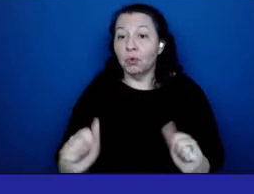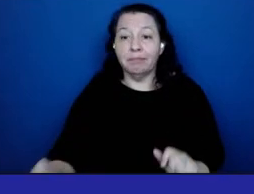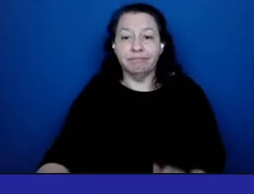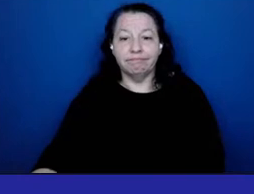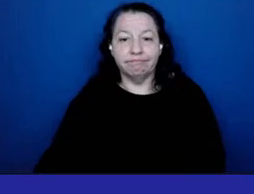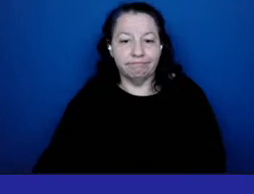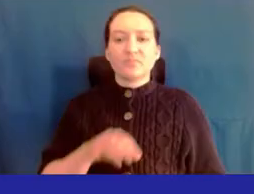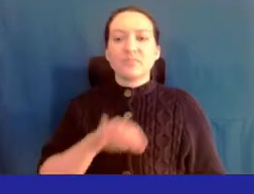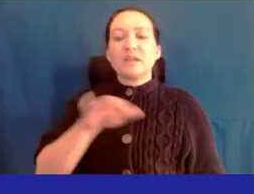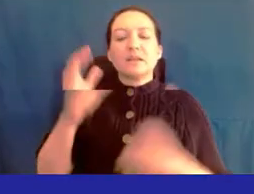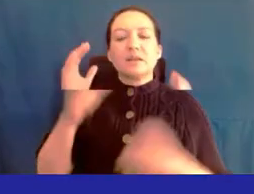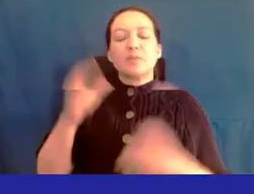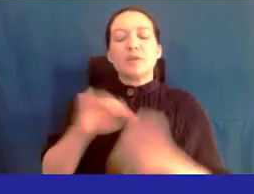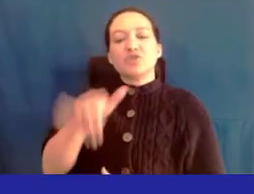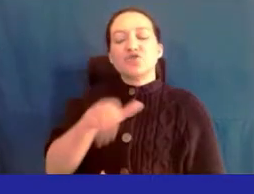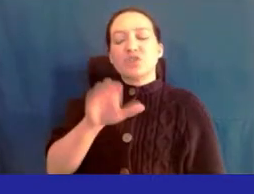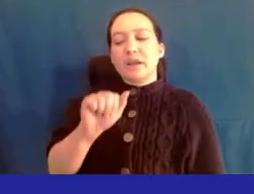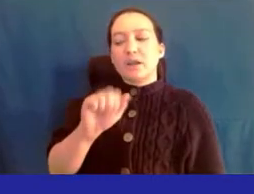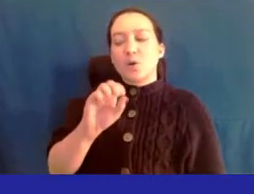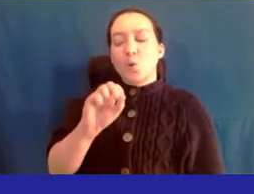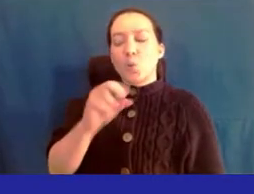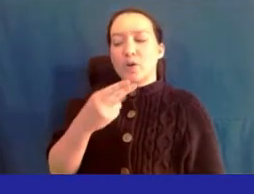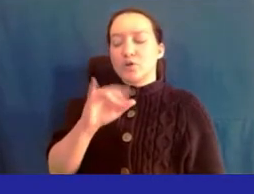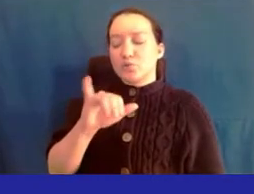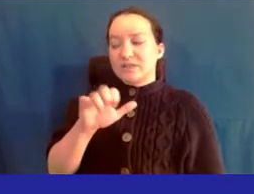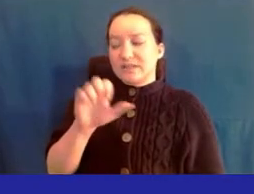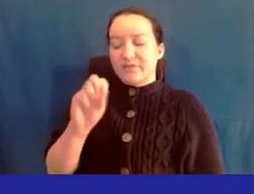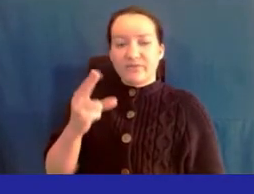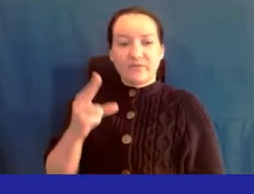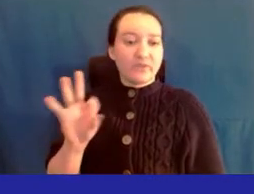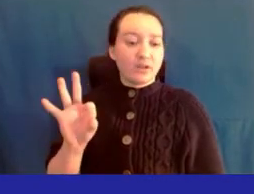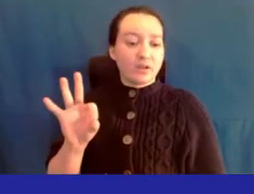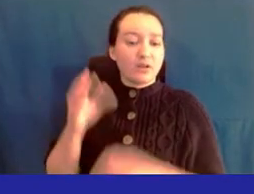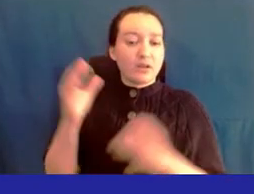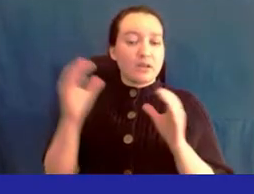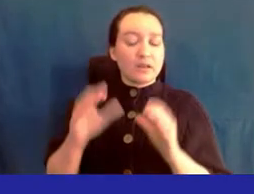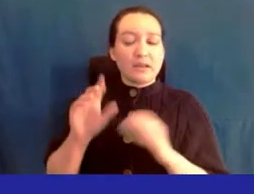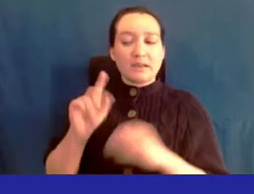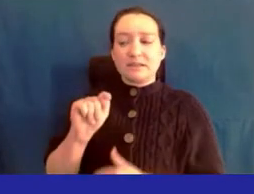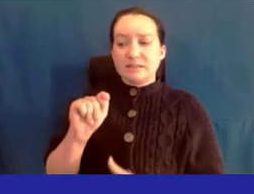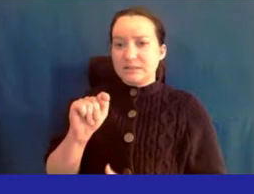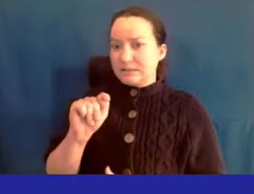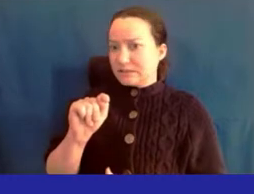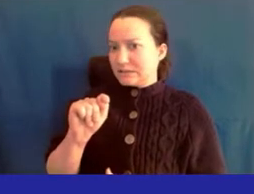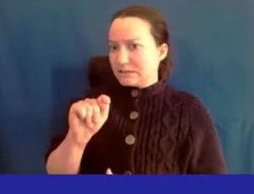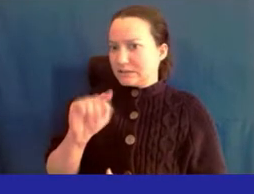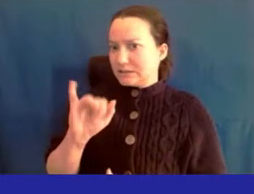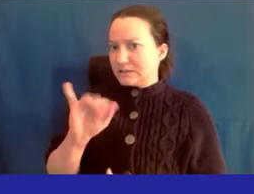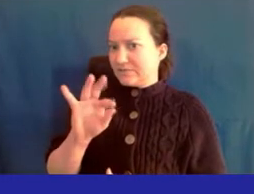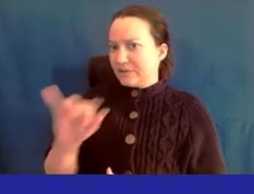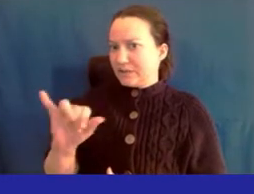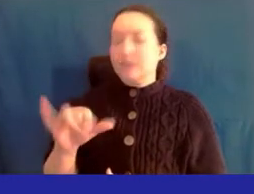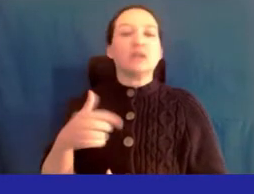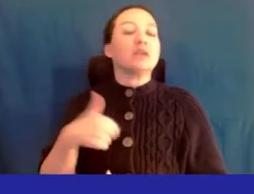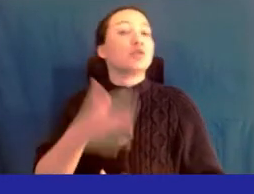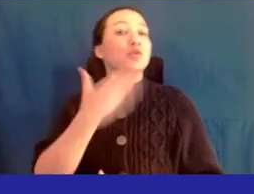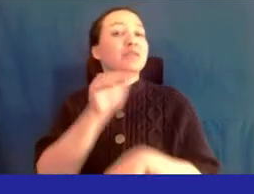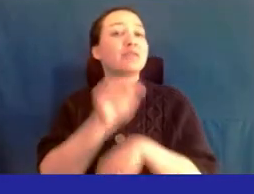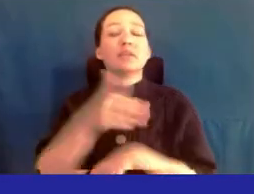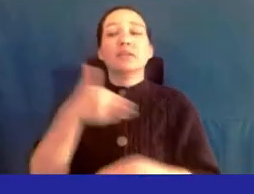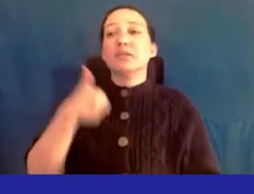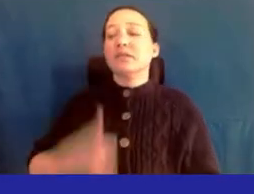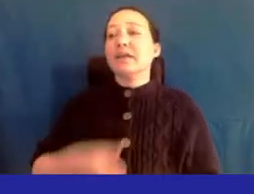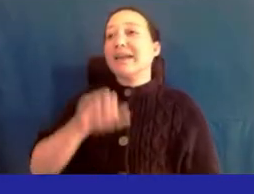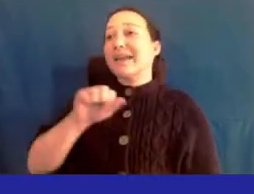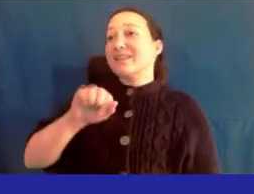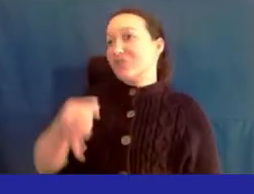um community relations specialist from metro plus health and after that will be tiffany good evening everyone my name is